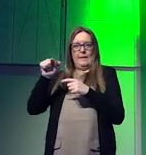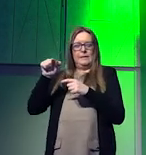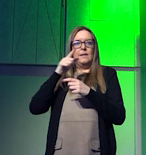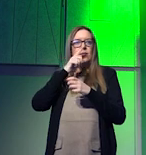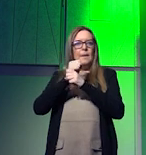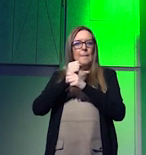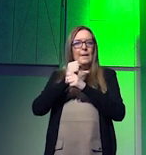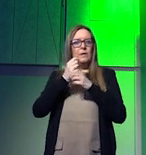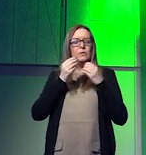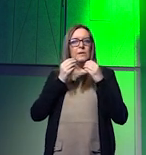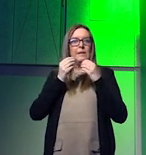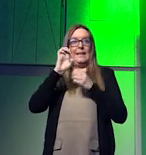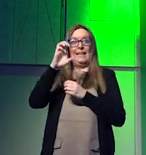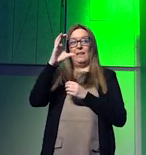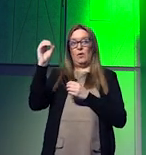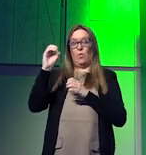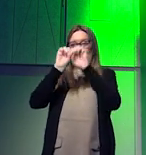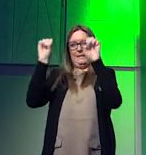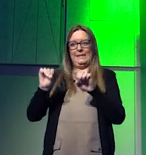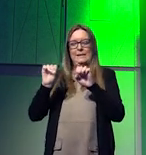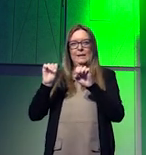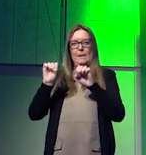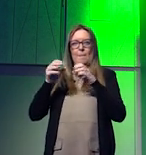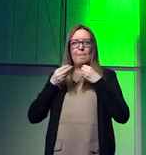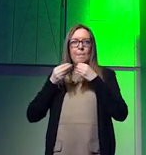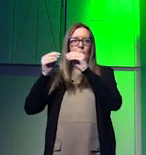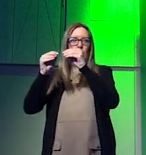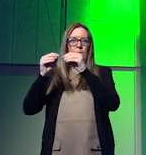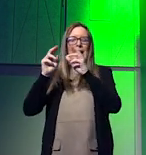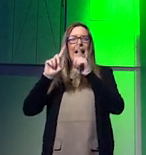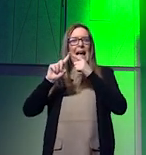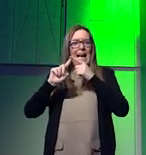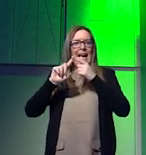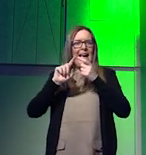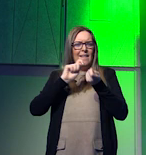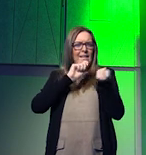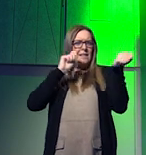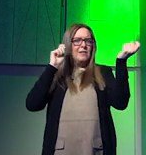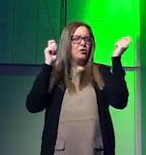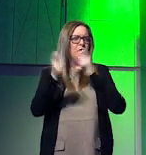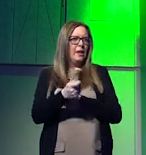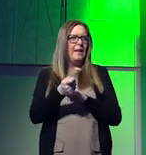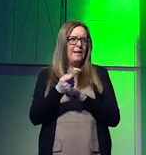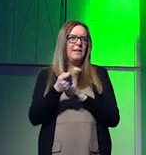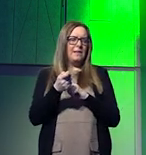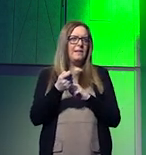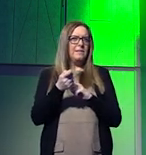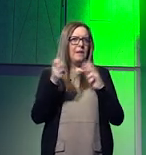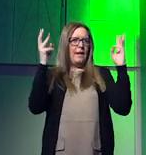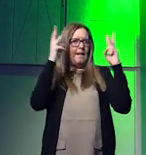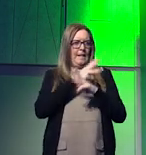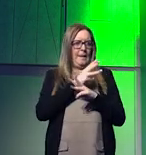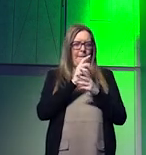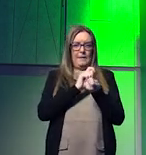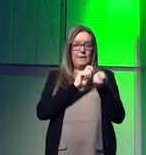and the gradual change essentially in the way in which climate niches in the